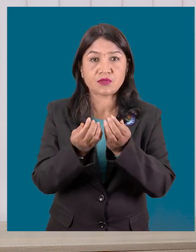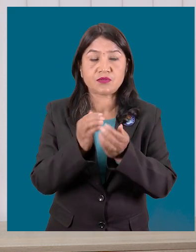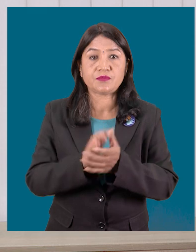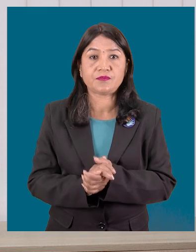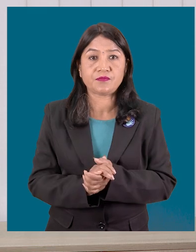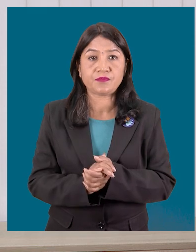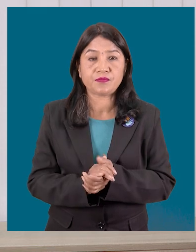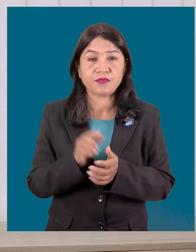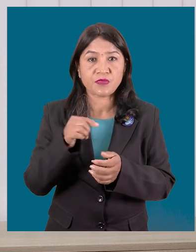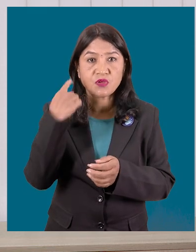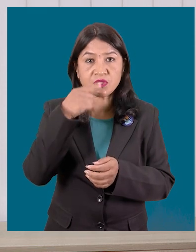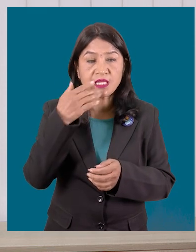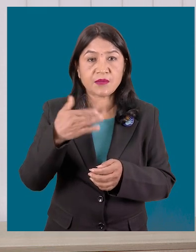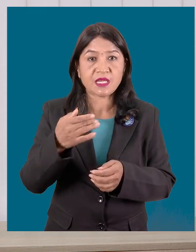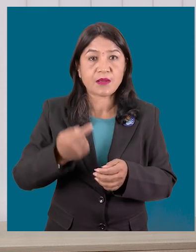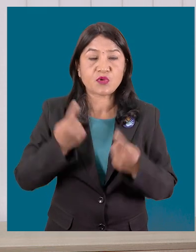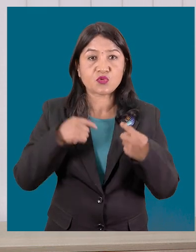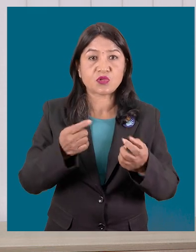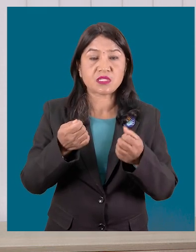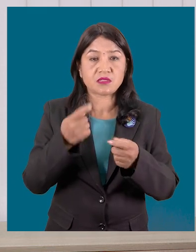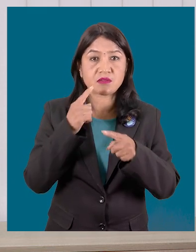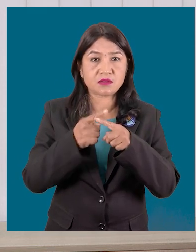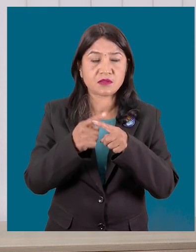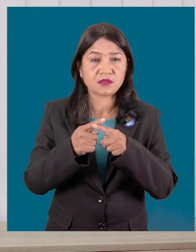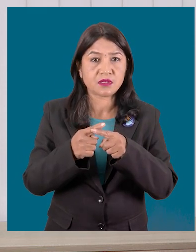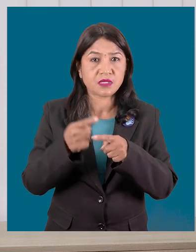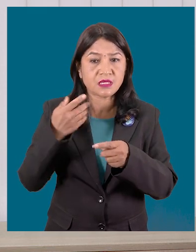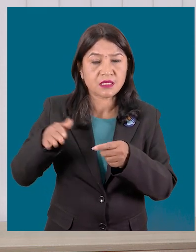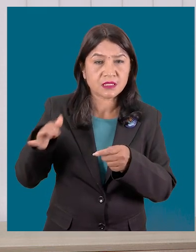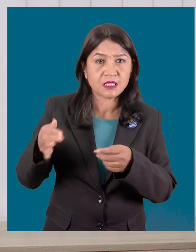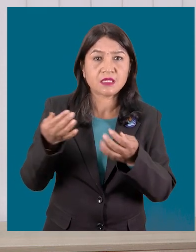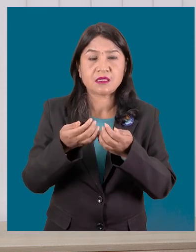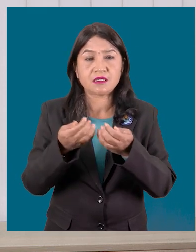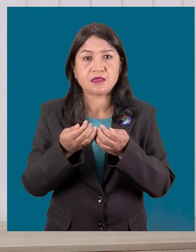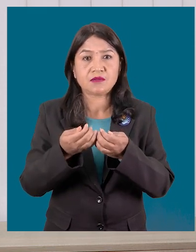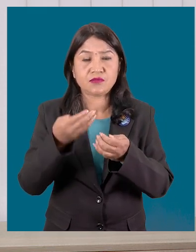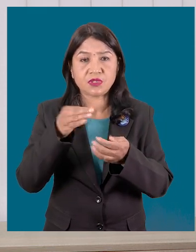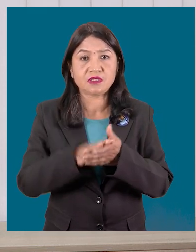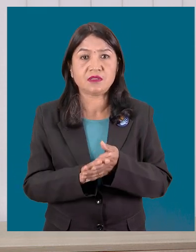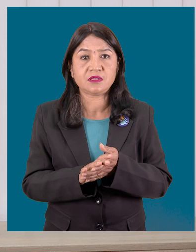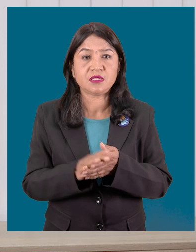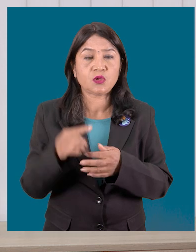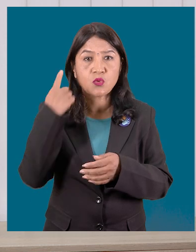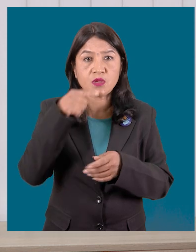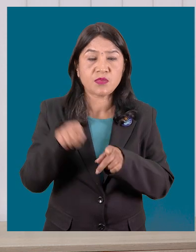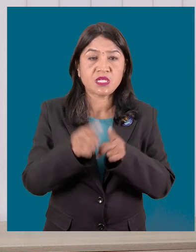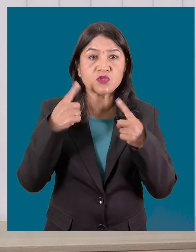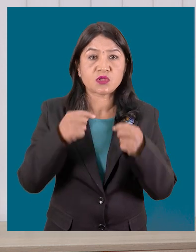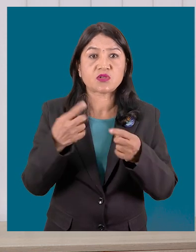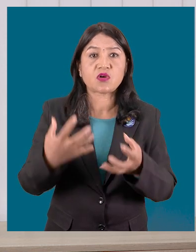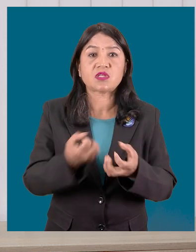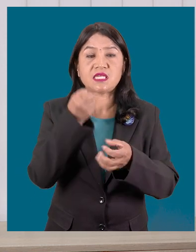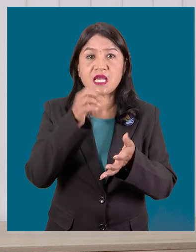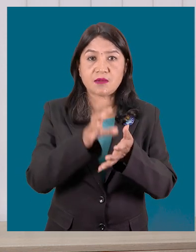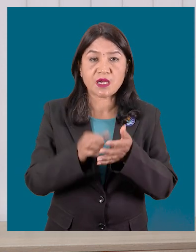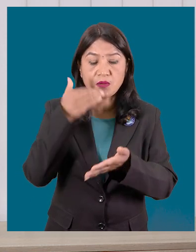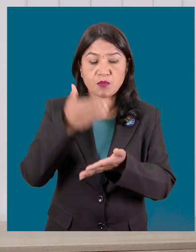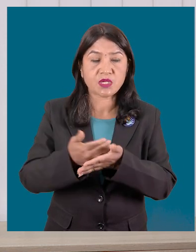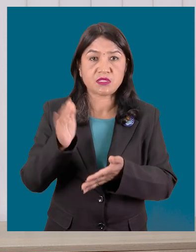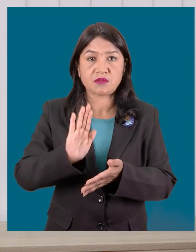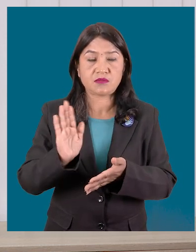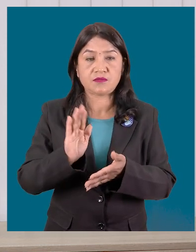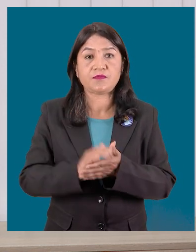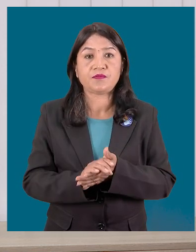deserves to be stigmatized for their health condition and no one should be denied their right to health.